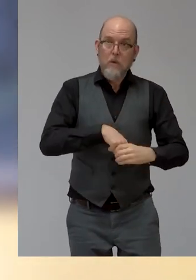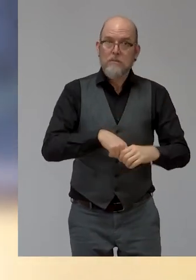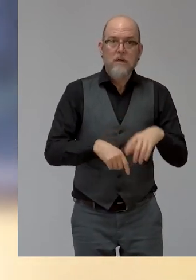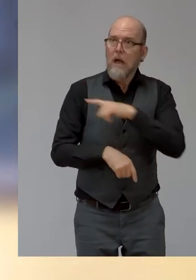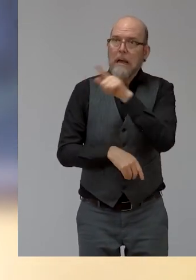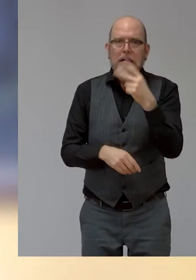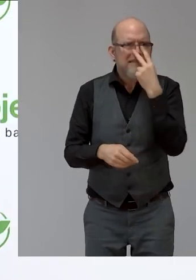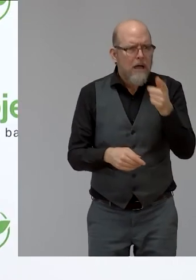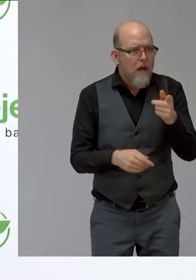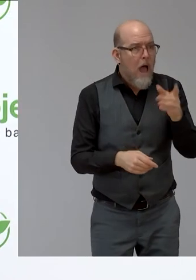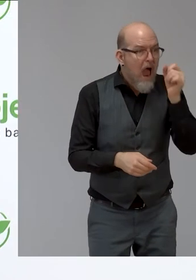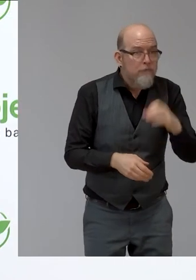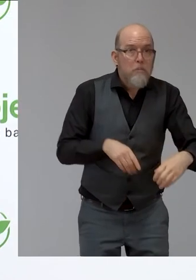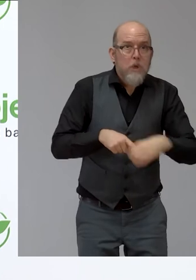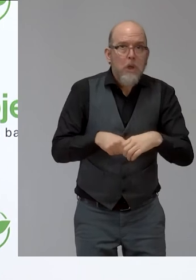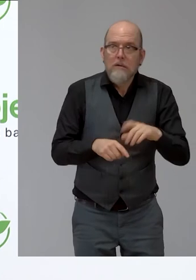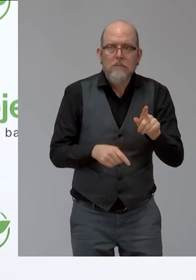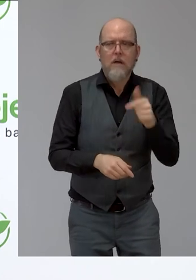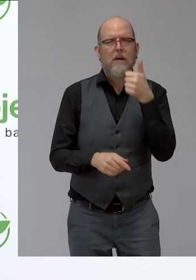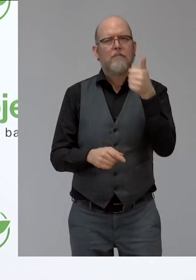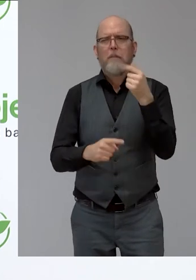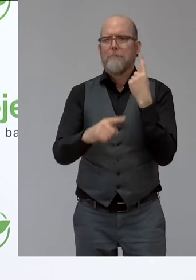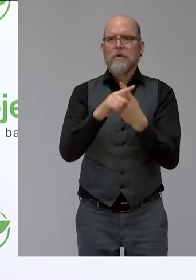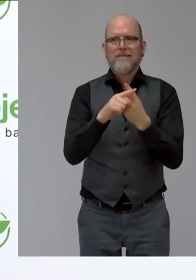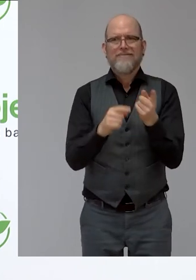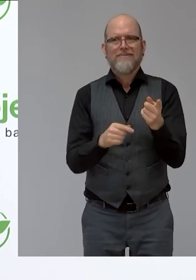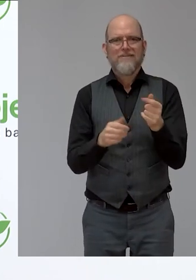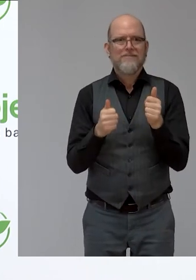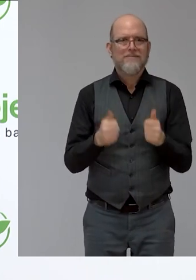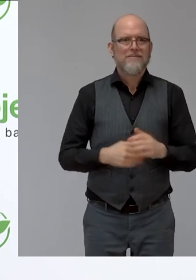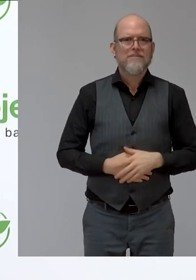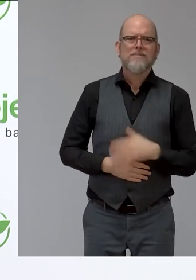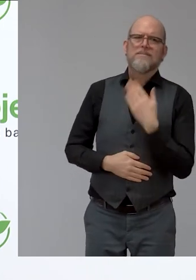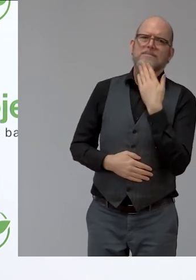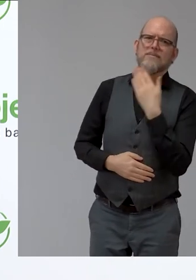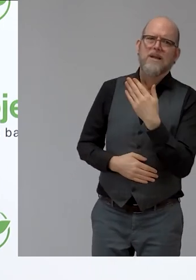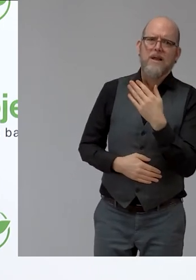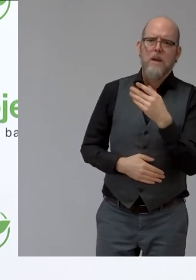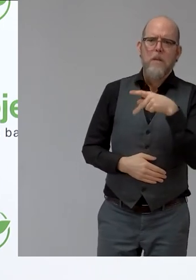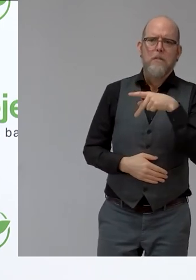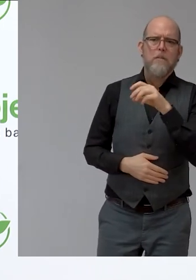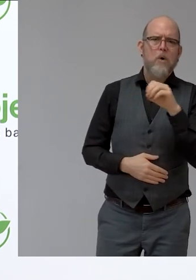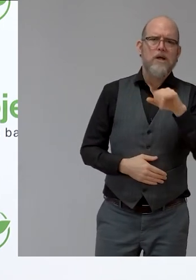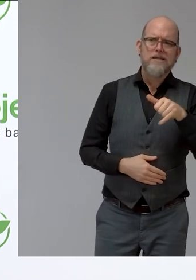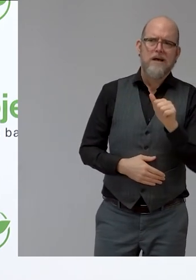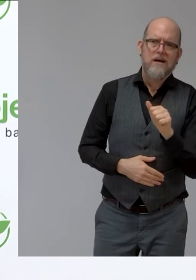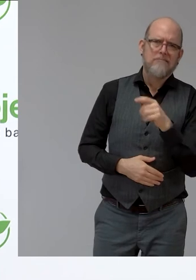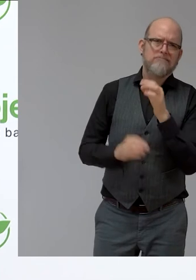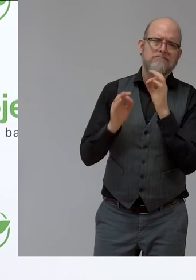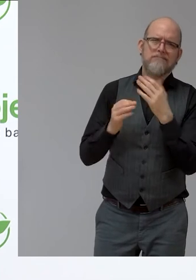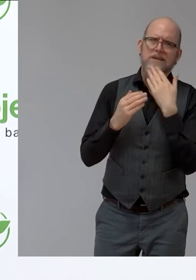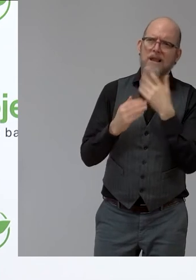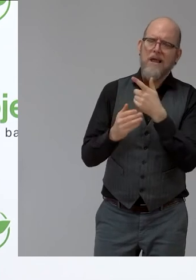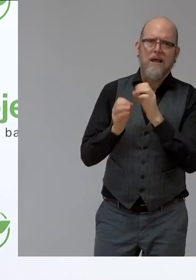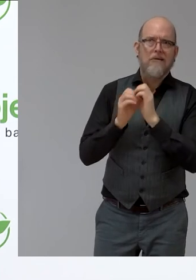printing. Thank you, Pooja. This was really enlightening and I think it's also excellent to put 3D